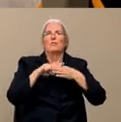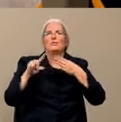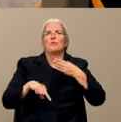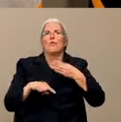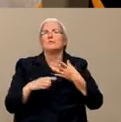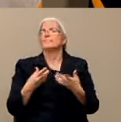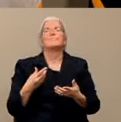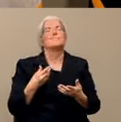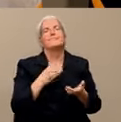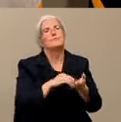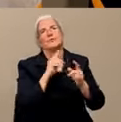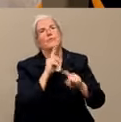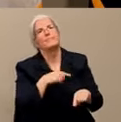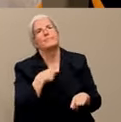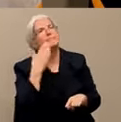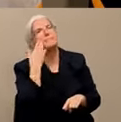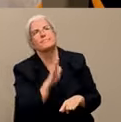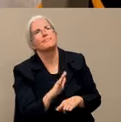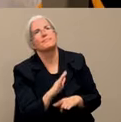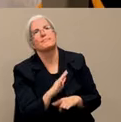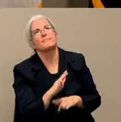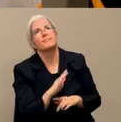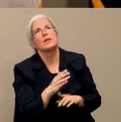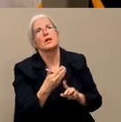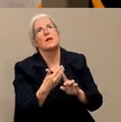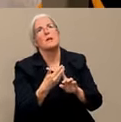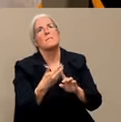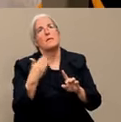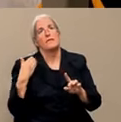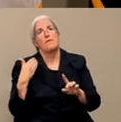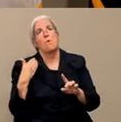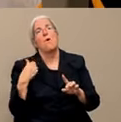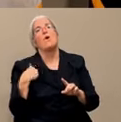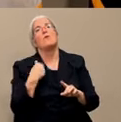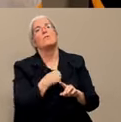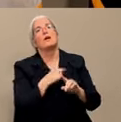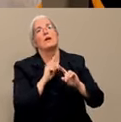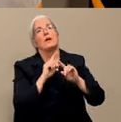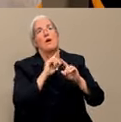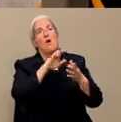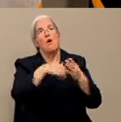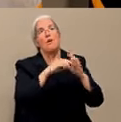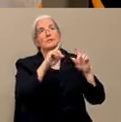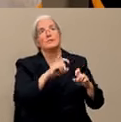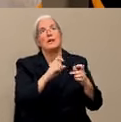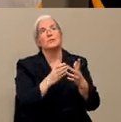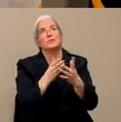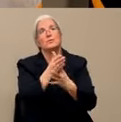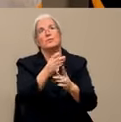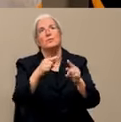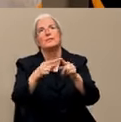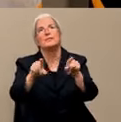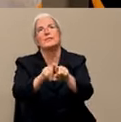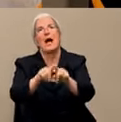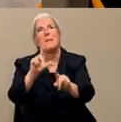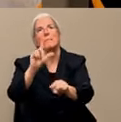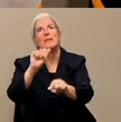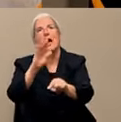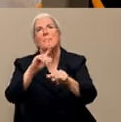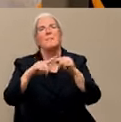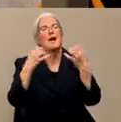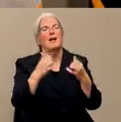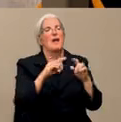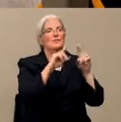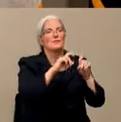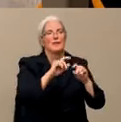went through the public health labs, we knew all the tests that had been done. But since they are now going to many commercial labs